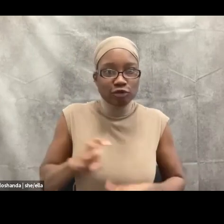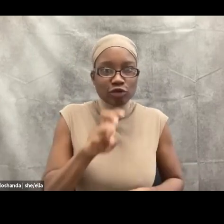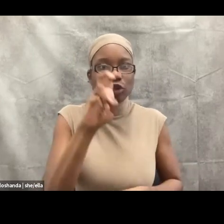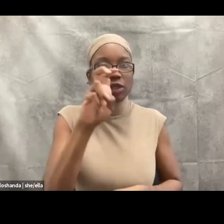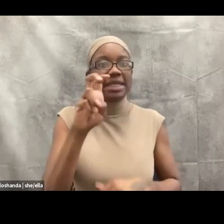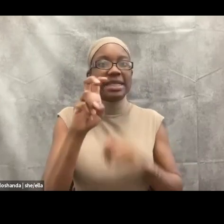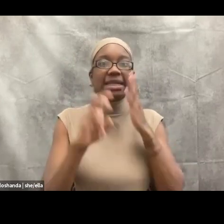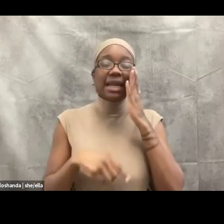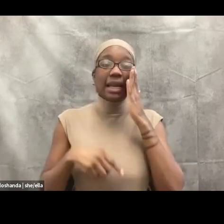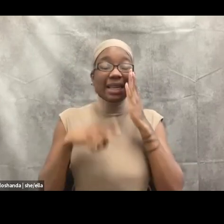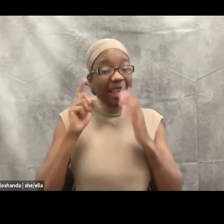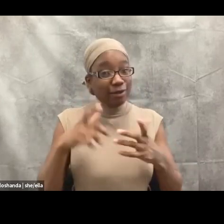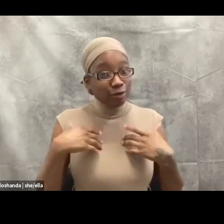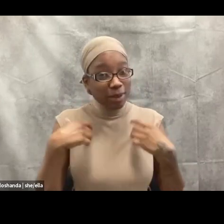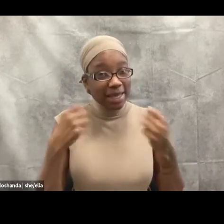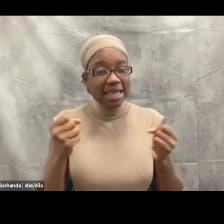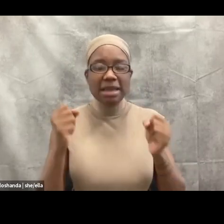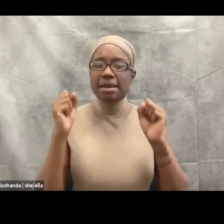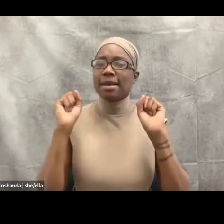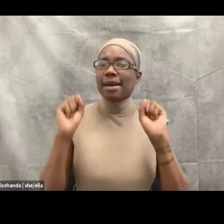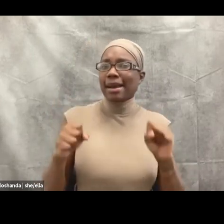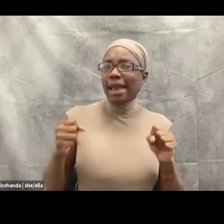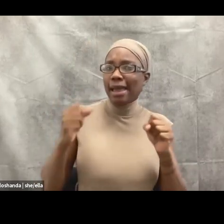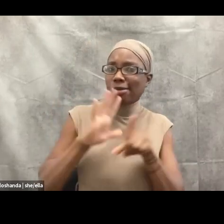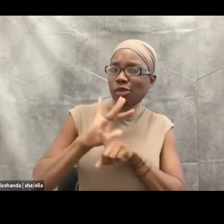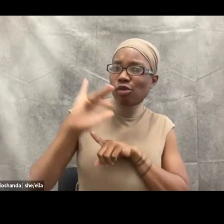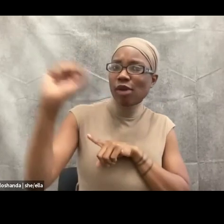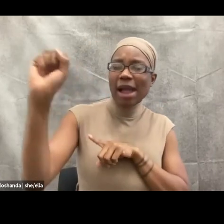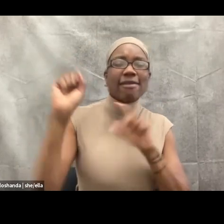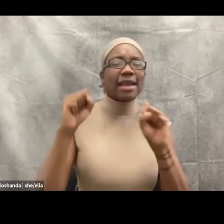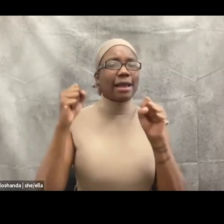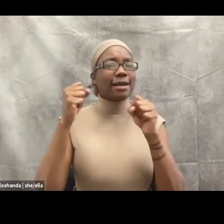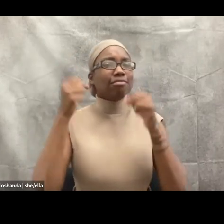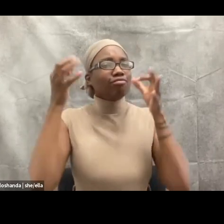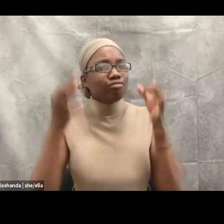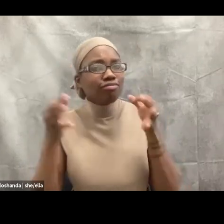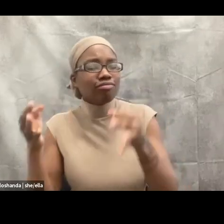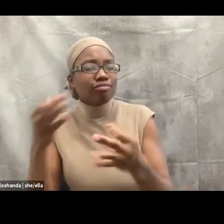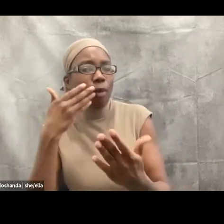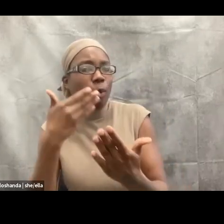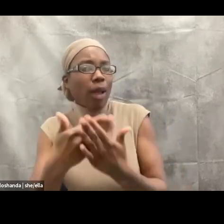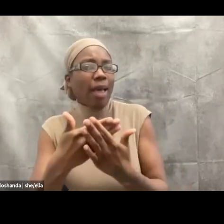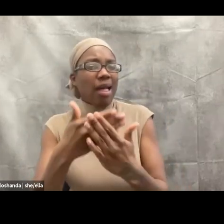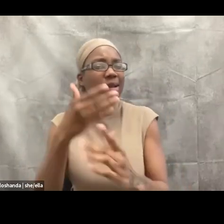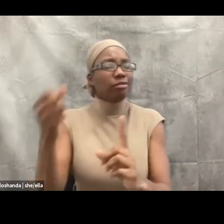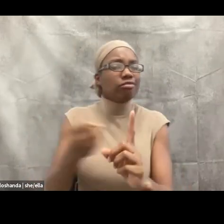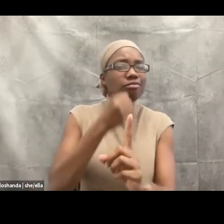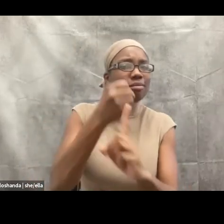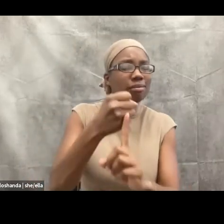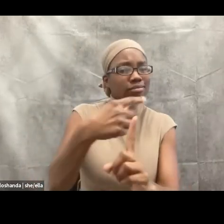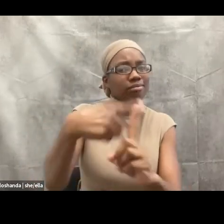still heal and thrive and make good choices, um, that will impact your life for the greater good.